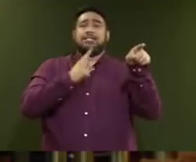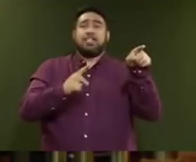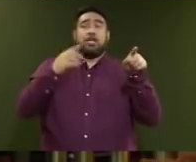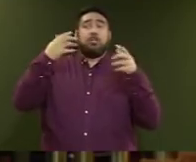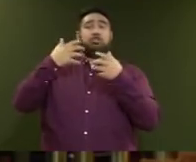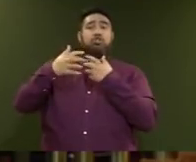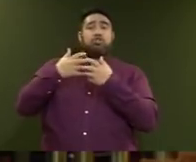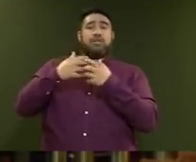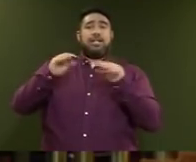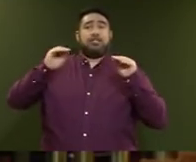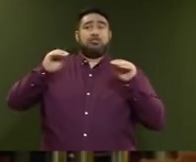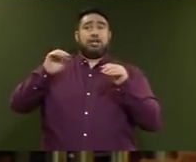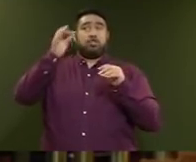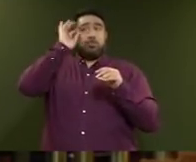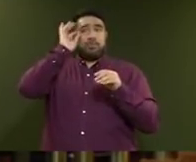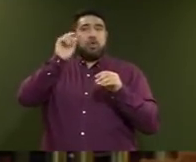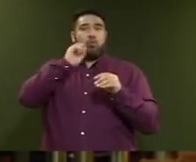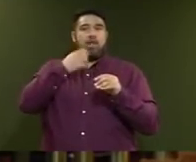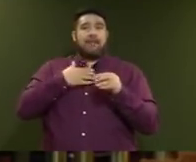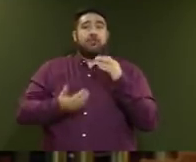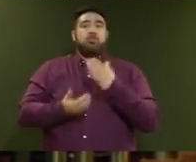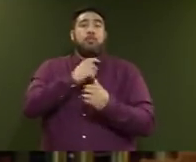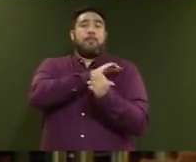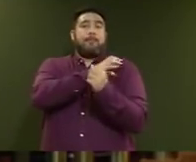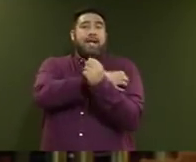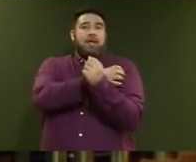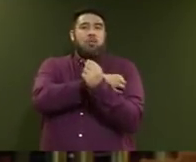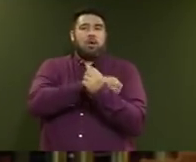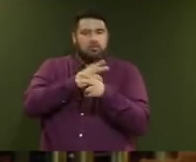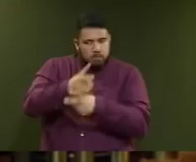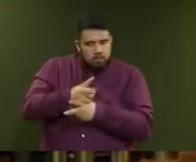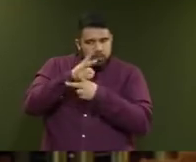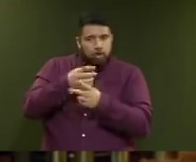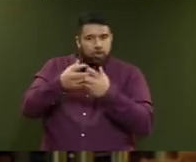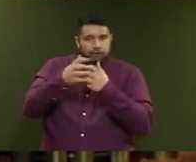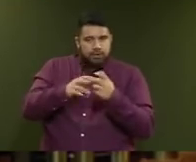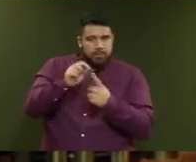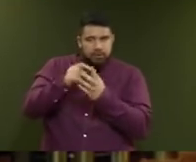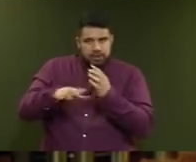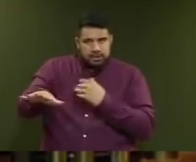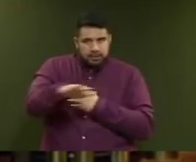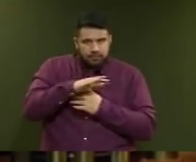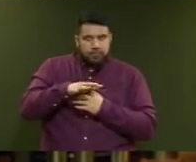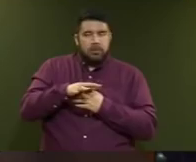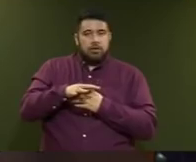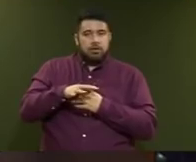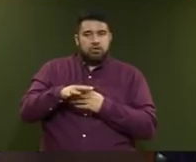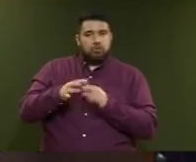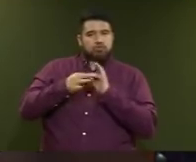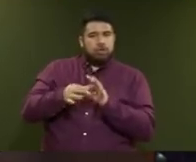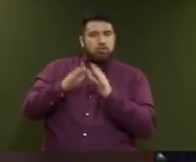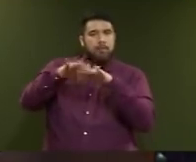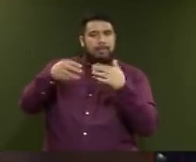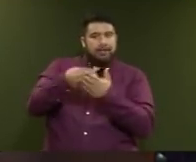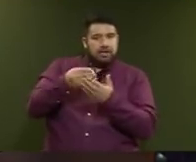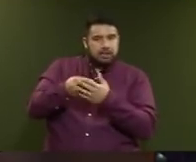new powers under the Act to monitor the tertiary sector and hold providers to account for their use of public funding? Mr Speaker,